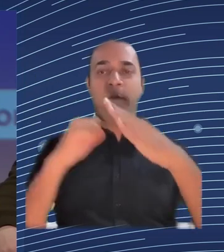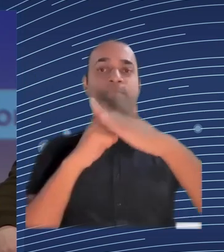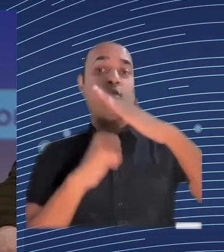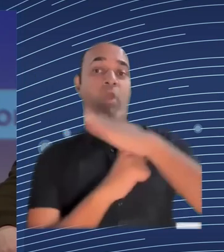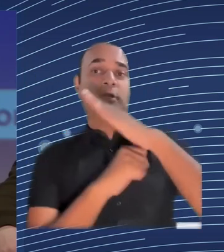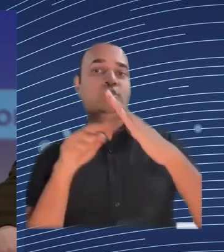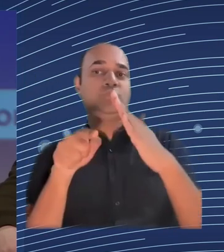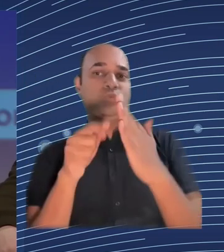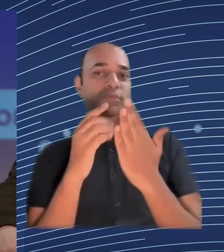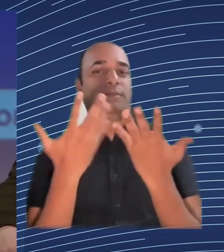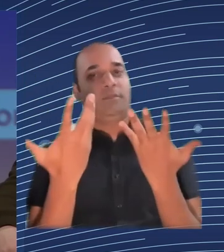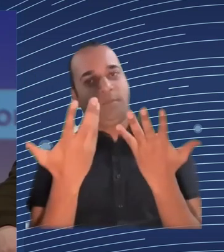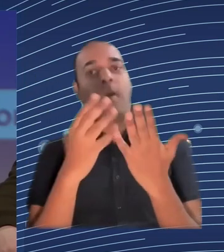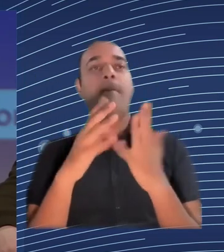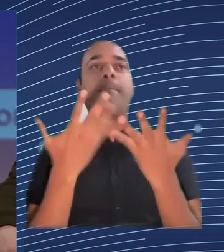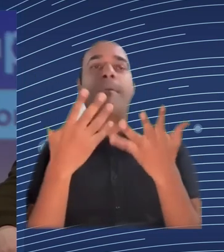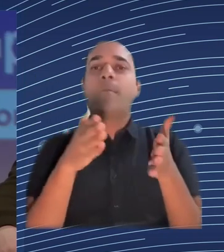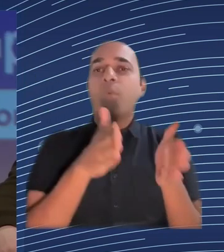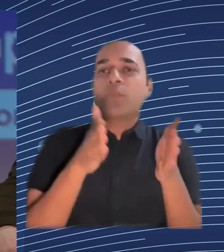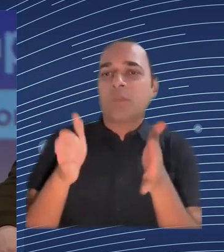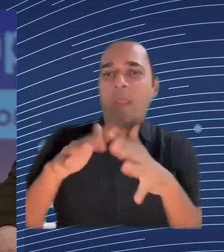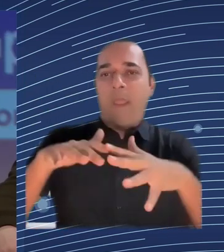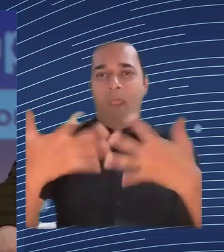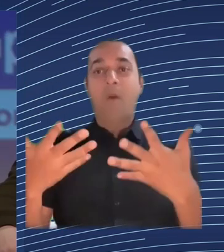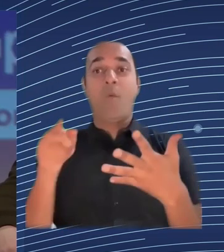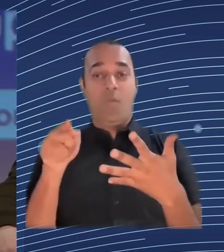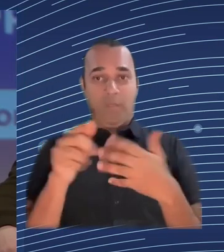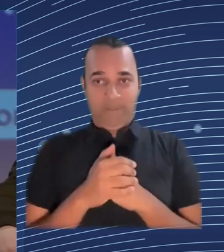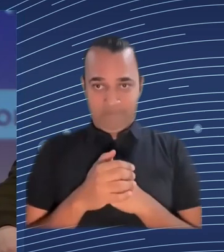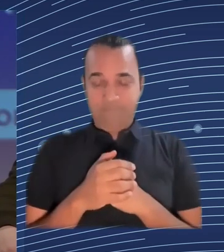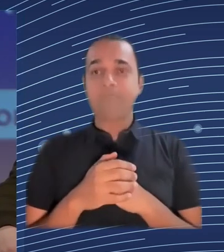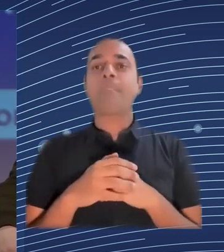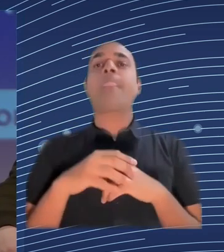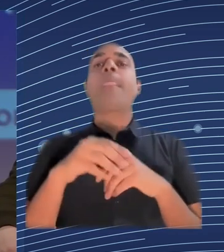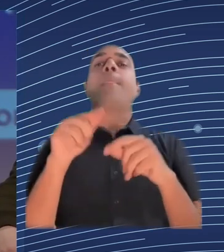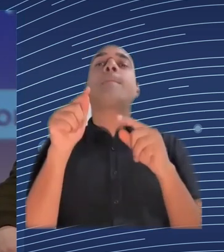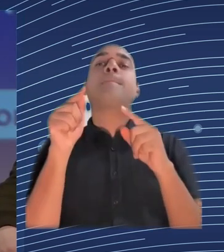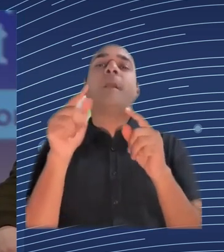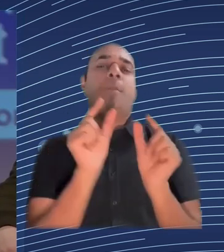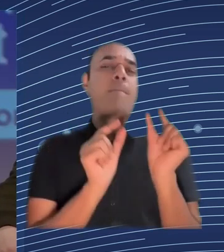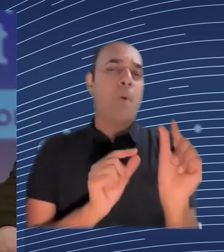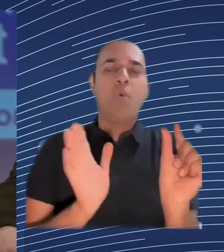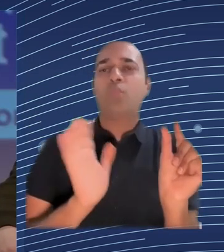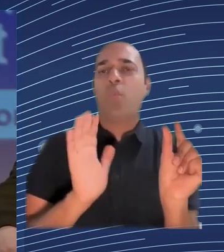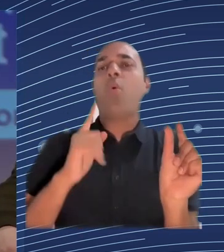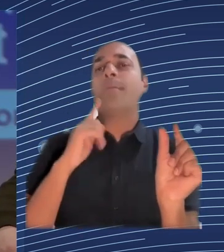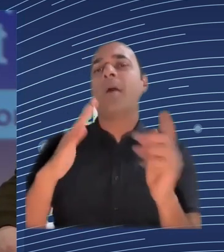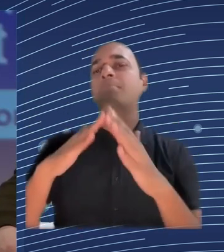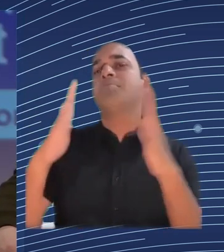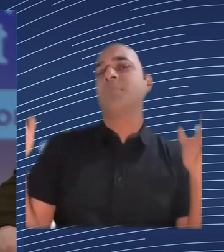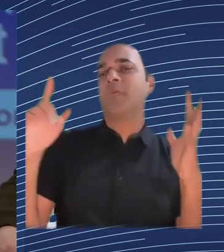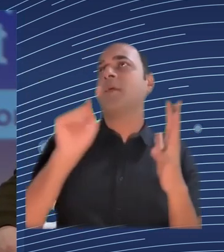the hands of entrepreneurs into small businesses that's where IBM sees really kind of not just changing IBM but every single organization